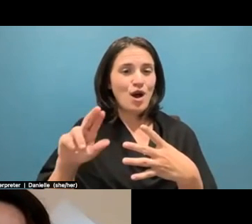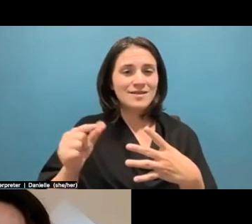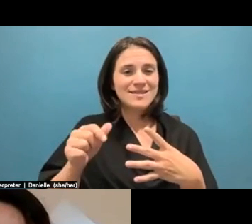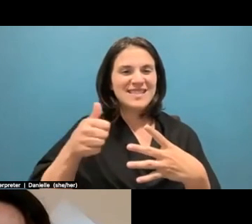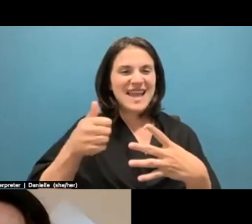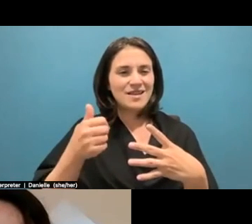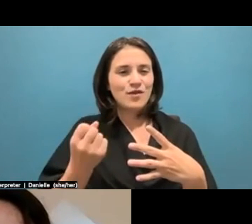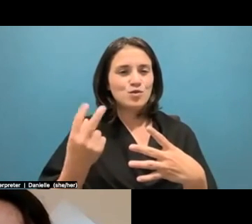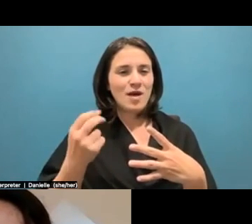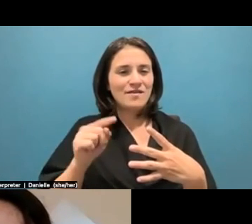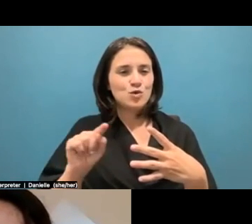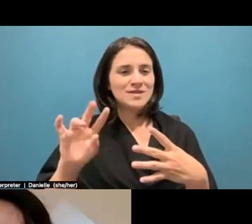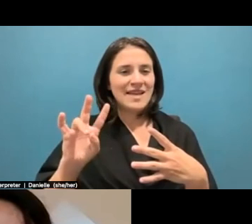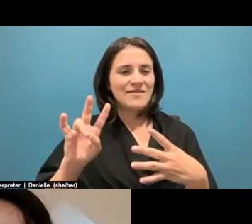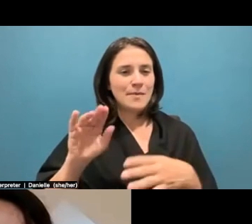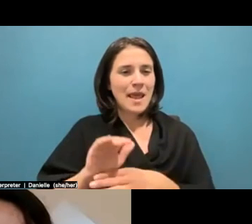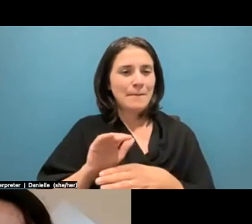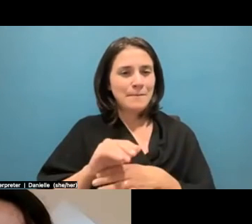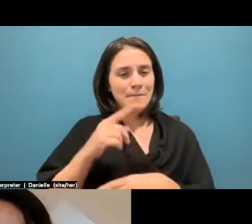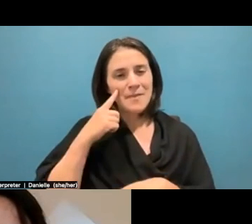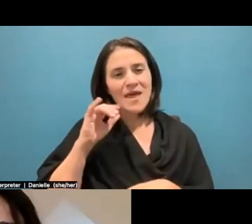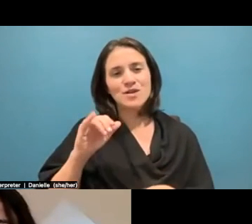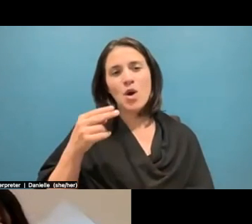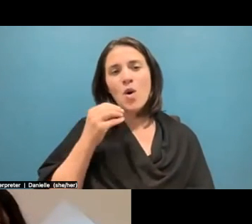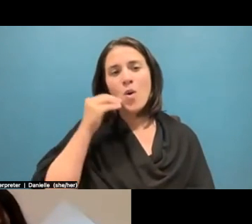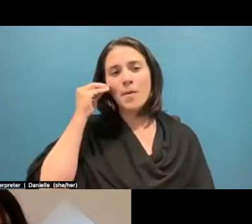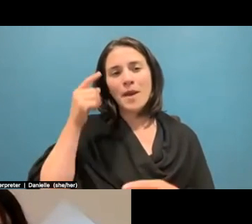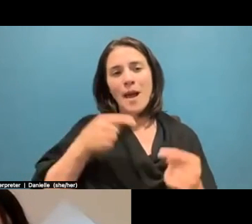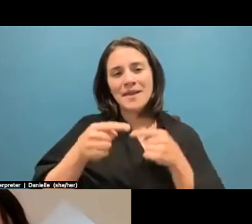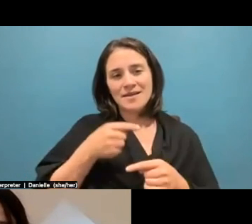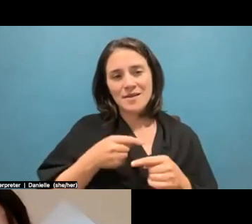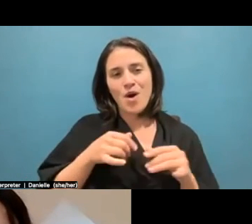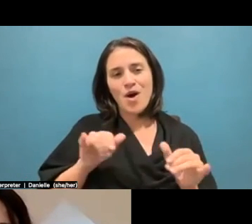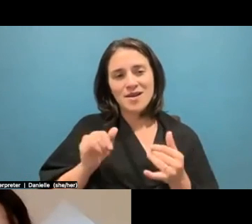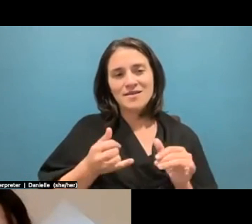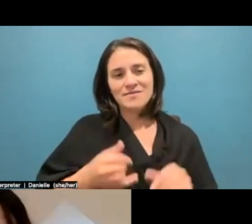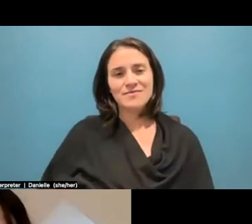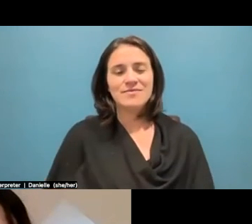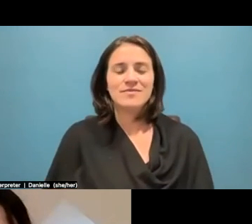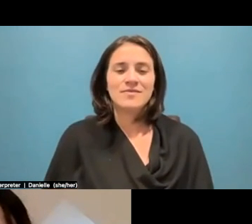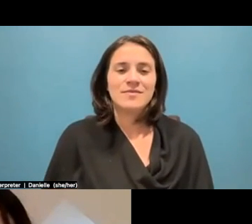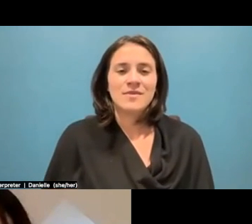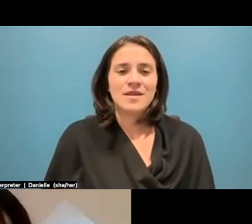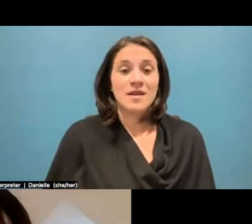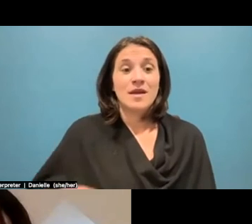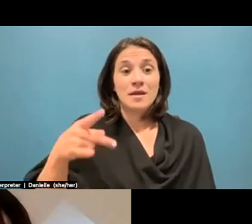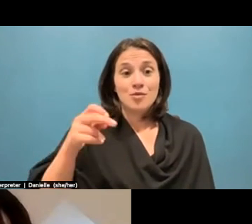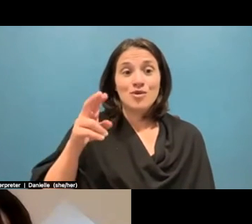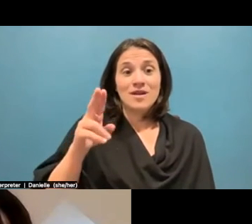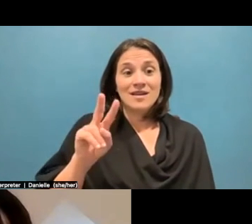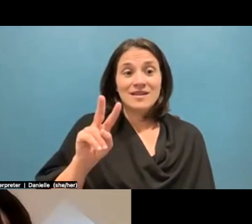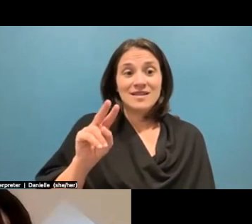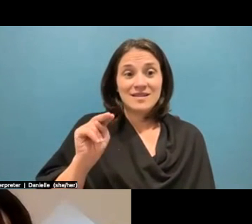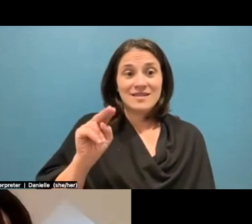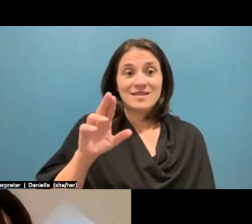hopefully we can, you know, at some point we'll see some of you there since it is annual. The principal homecoming is a really good time, by